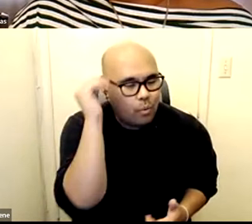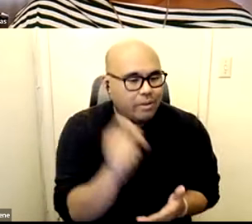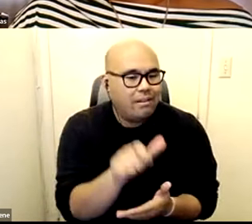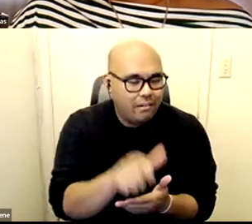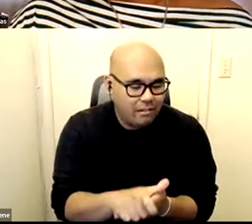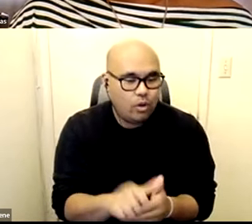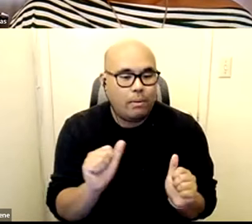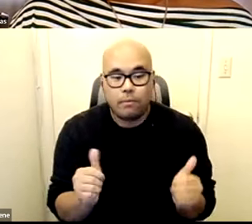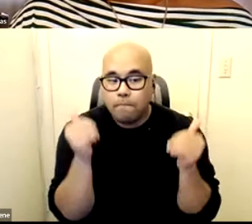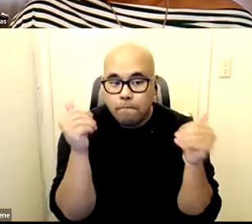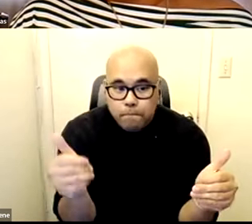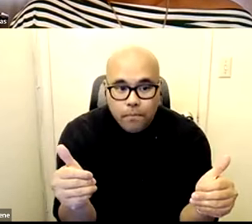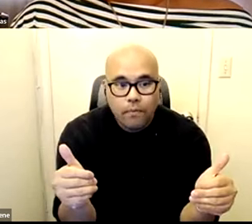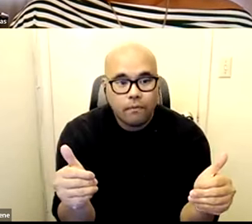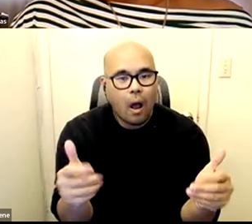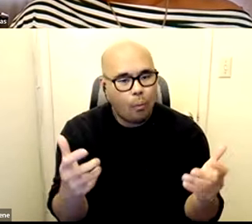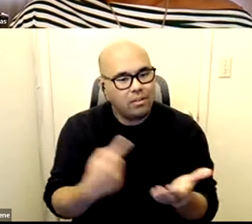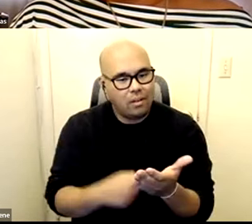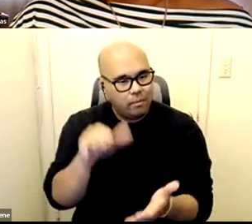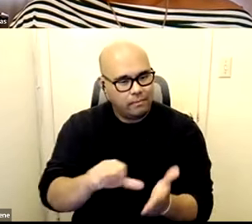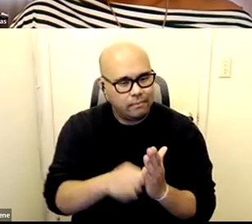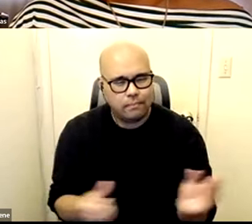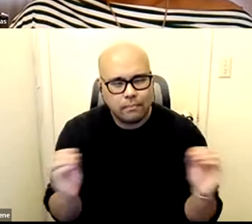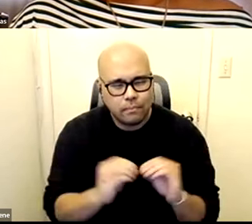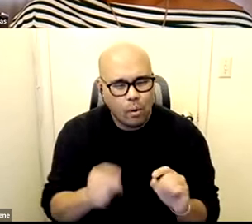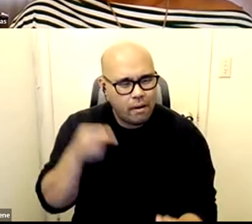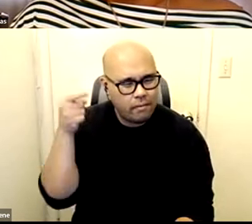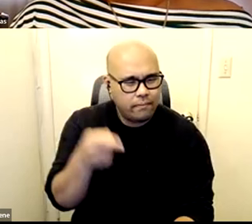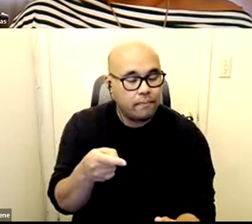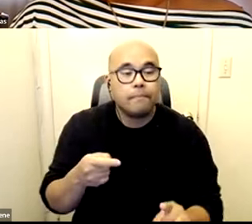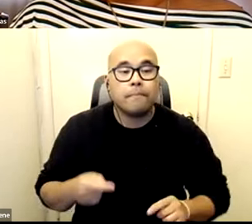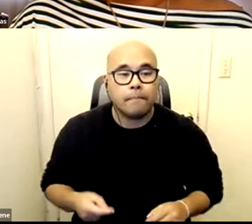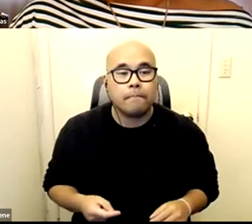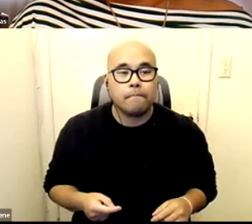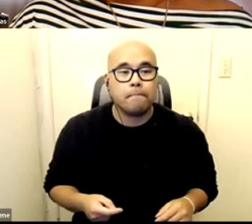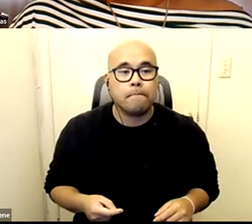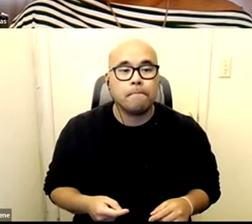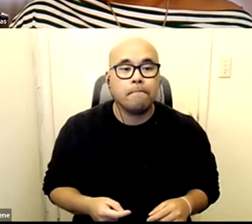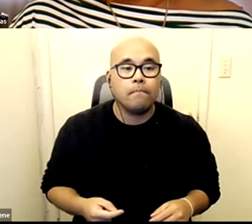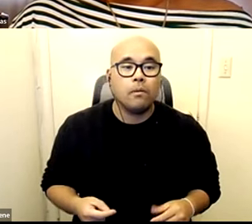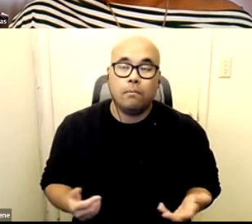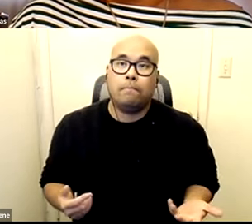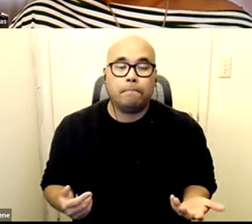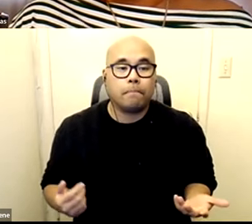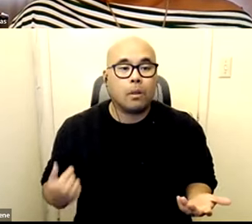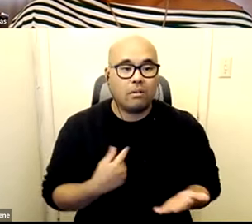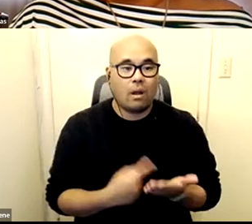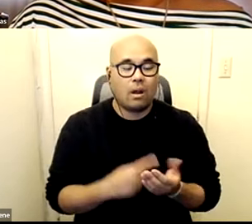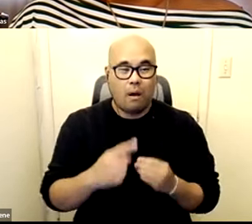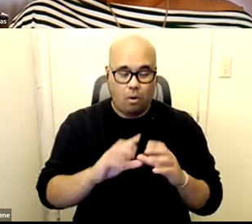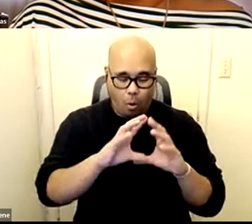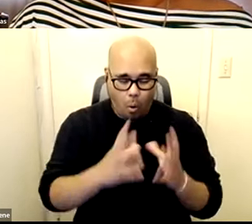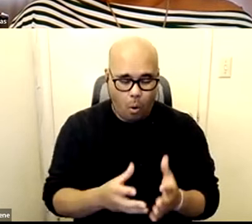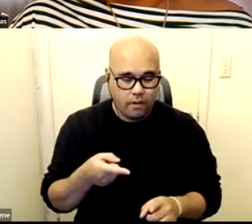and i want to bring us into that you know because as we're talking about um you know like all of this it's not